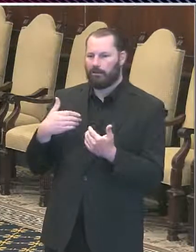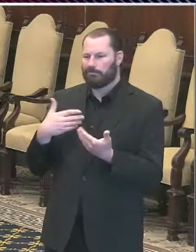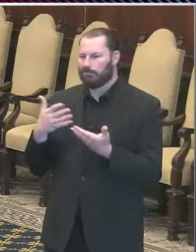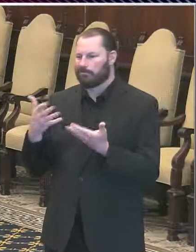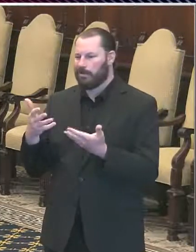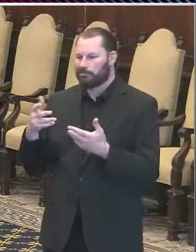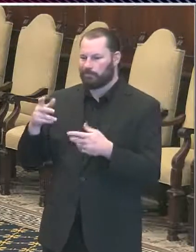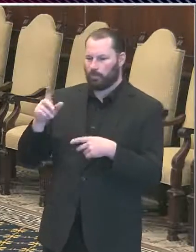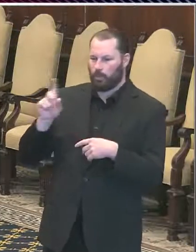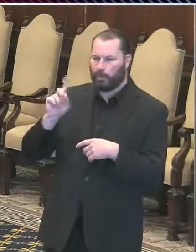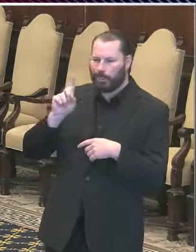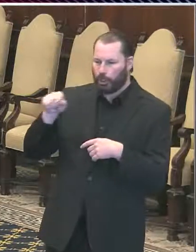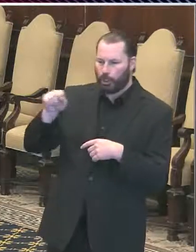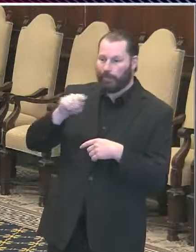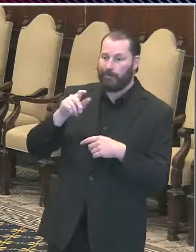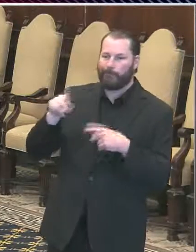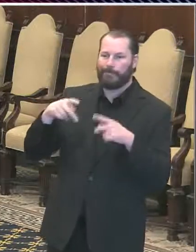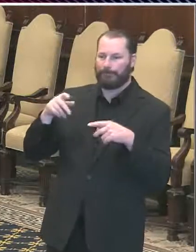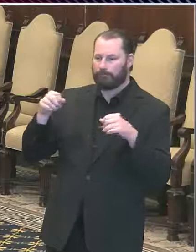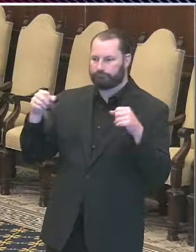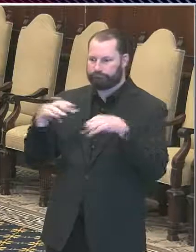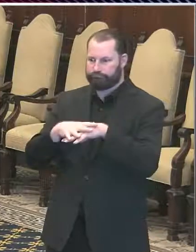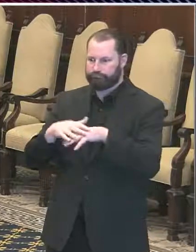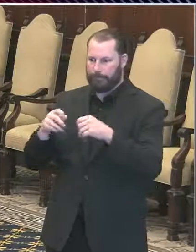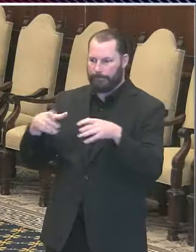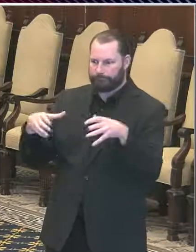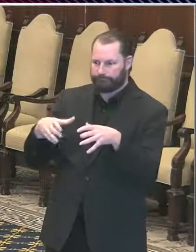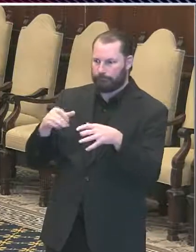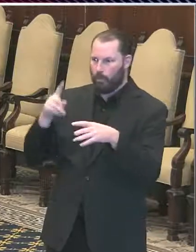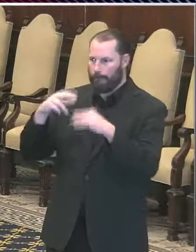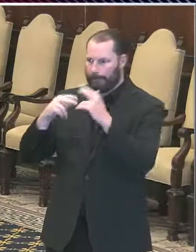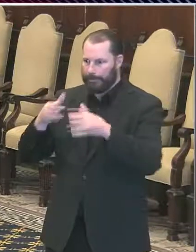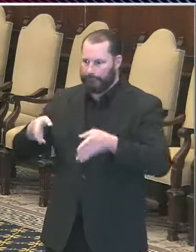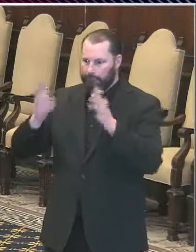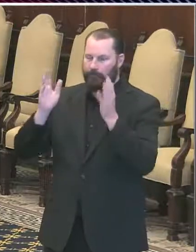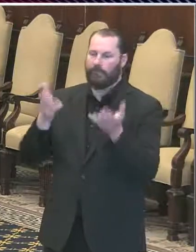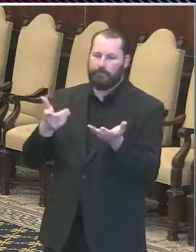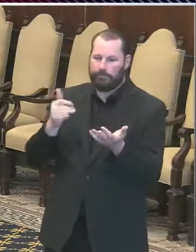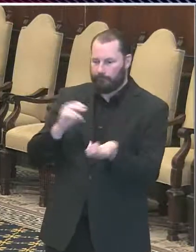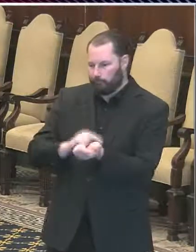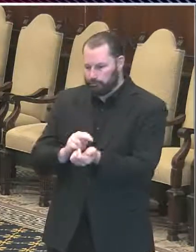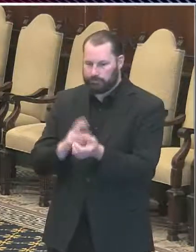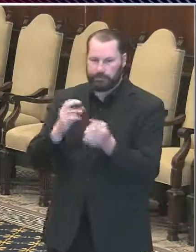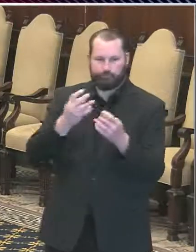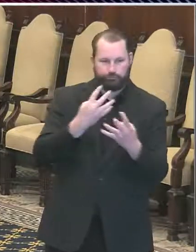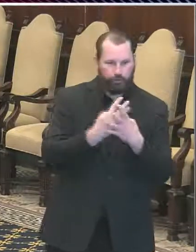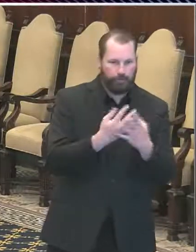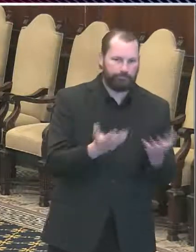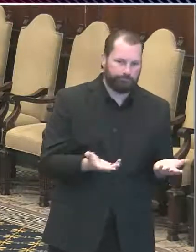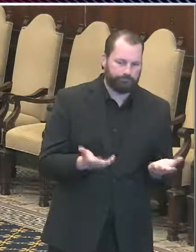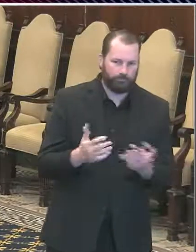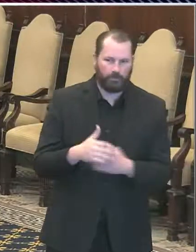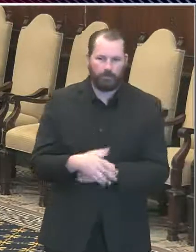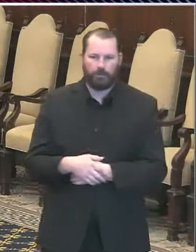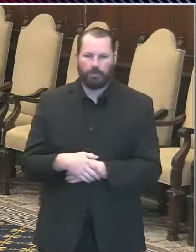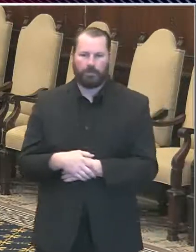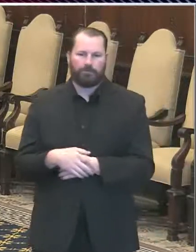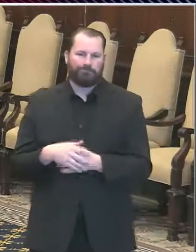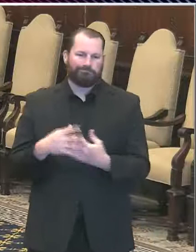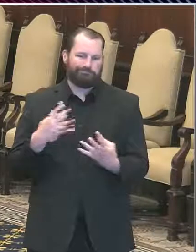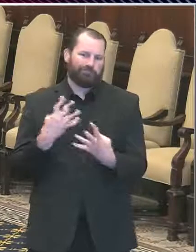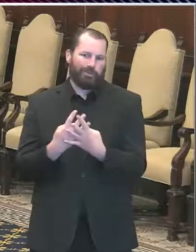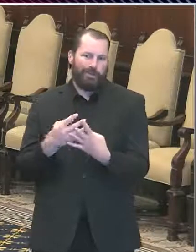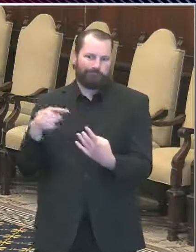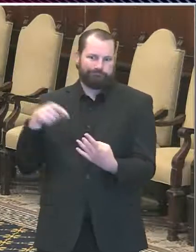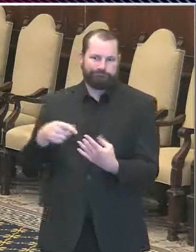that they're consider recommending broader testing for people in congregate settings. And that, so that jail is definitely a definition of that. In the